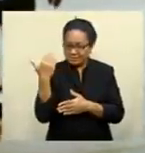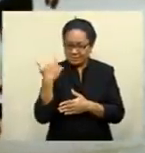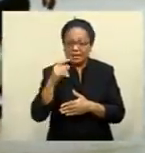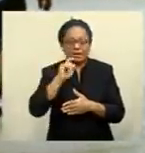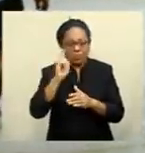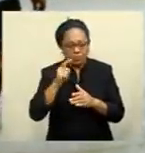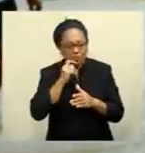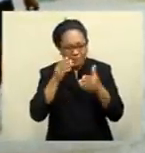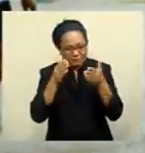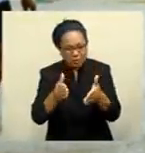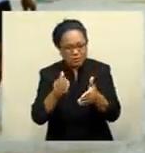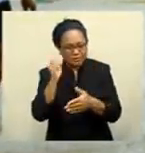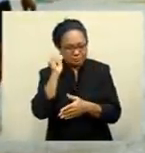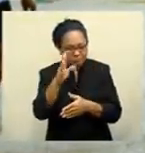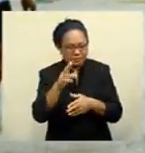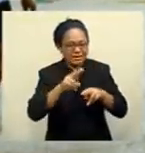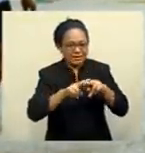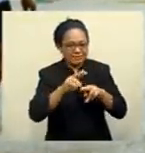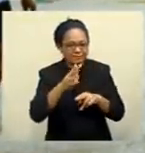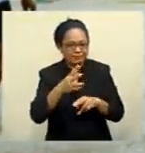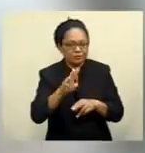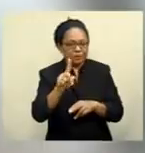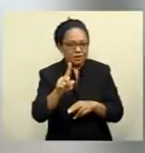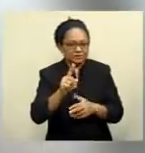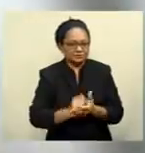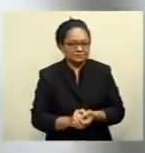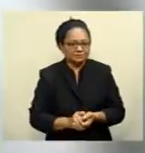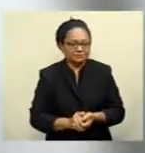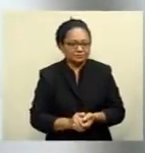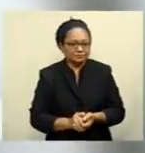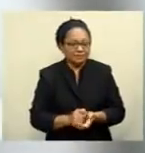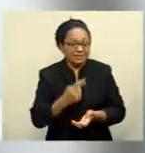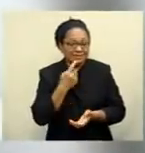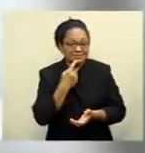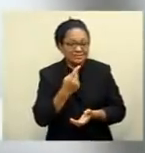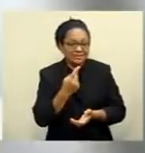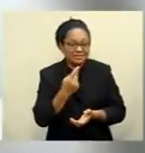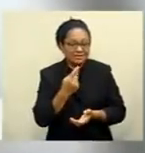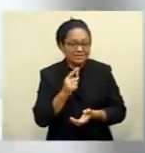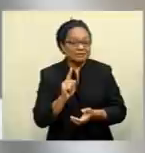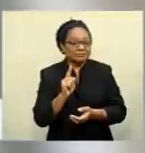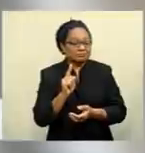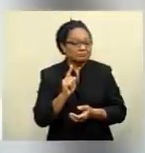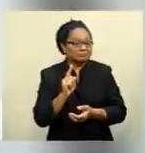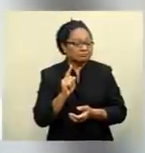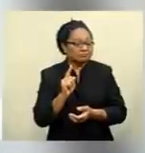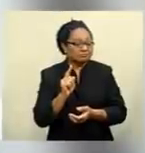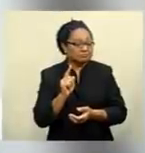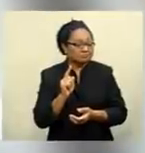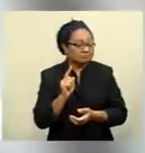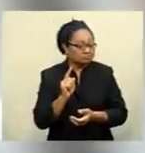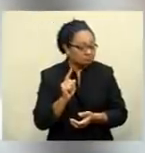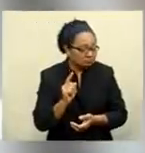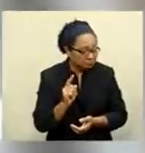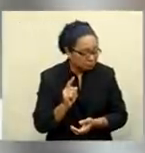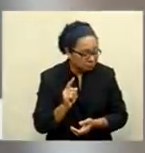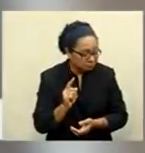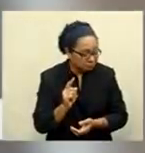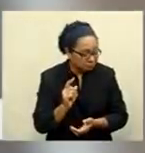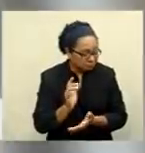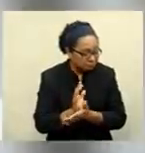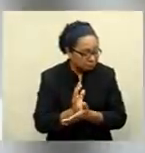He means a javelin F41. For the first time, I would say we are doing with the current